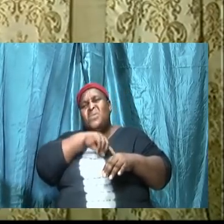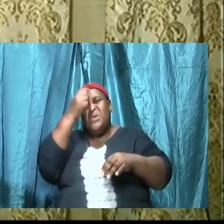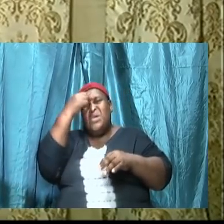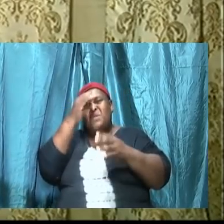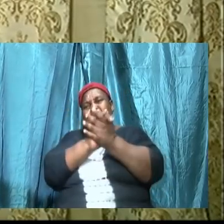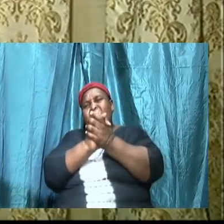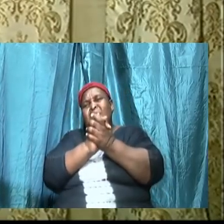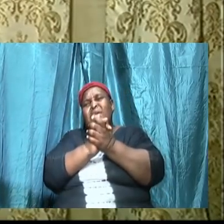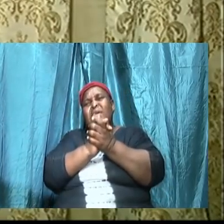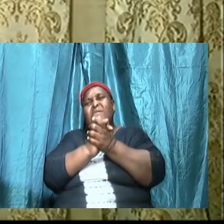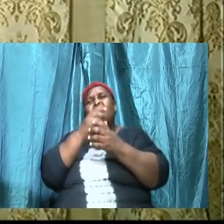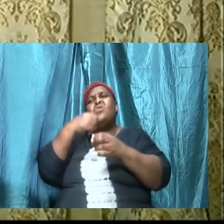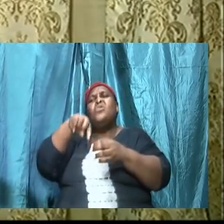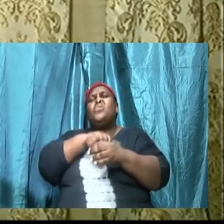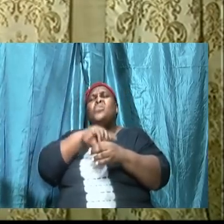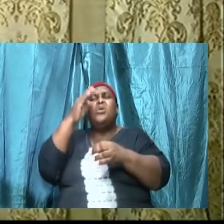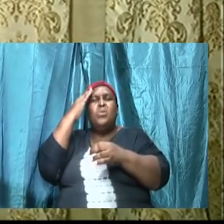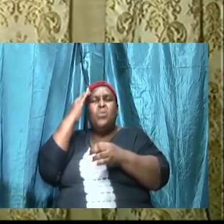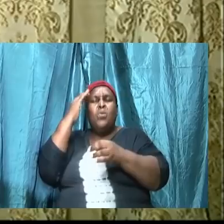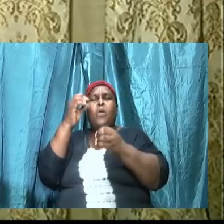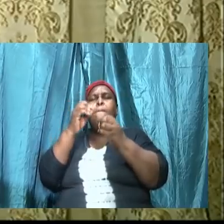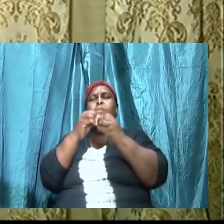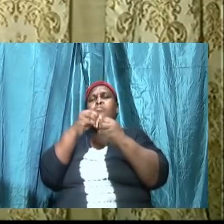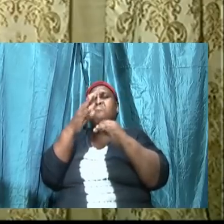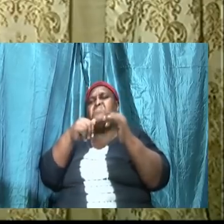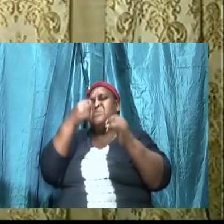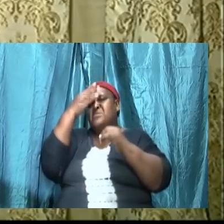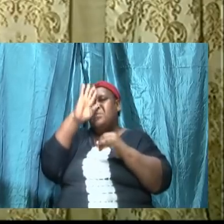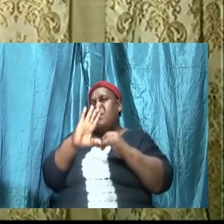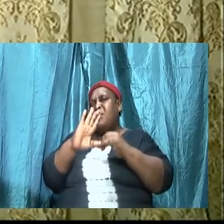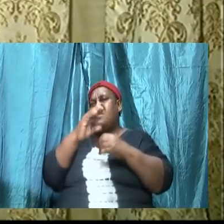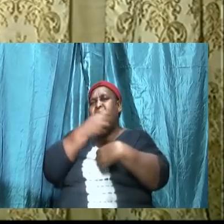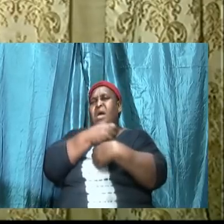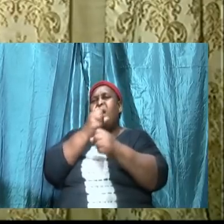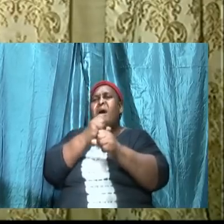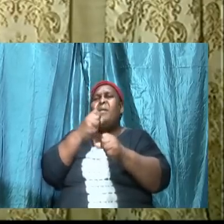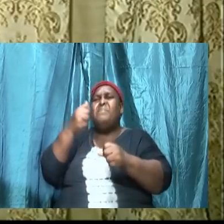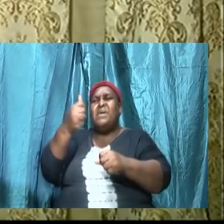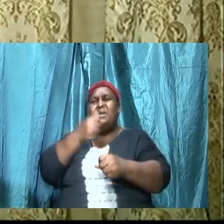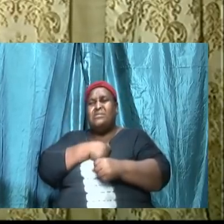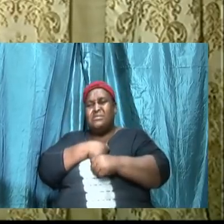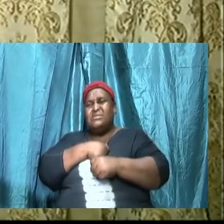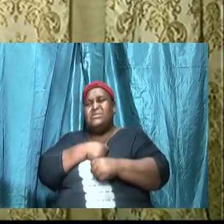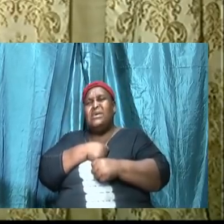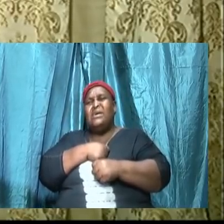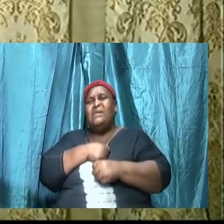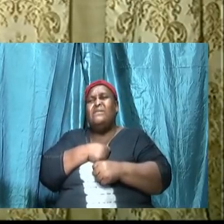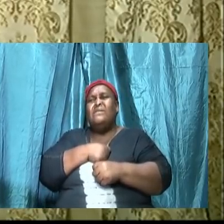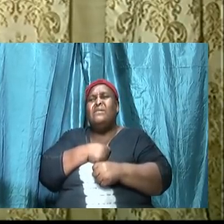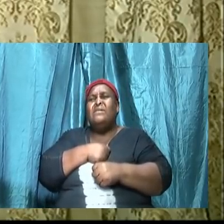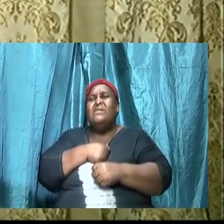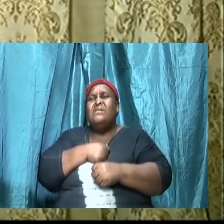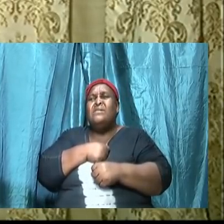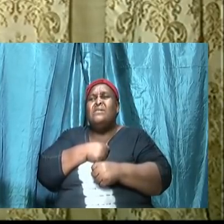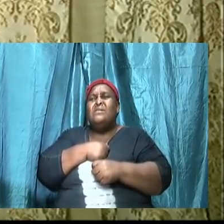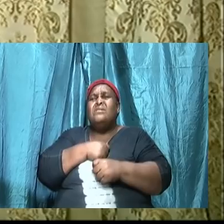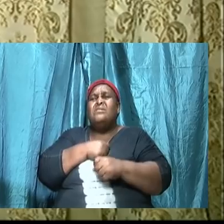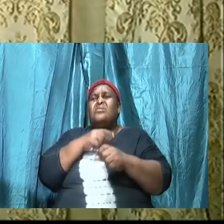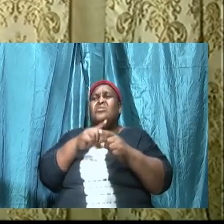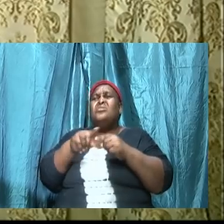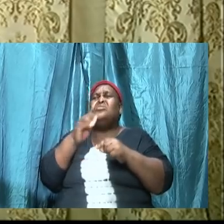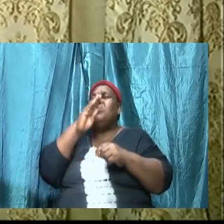know more than God and we allow ourselves many times to be intimidated firstly